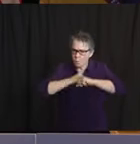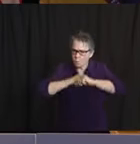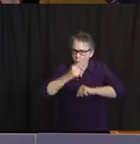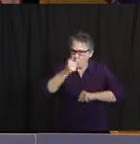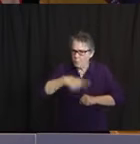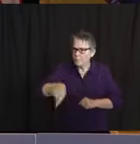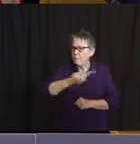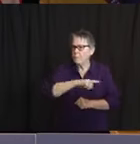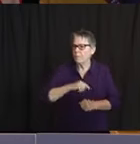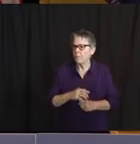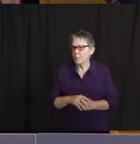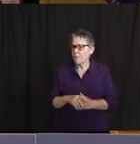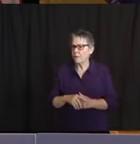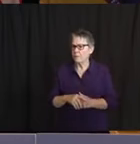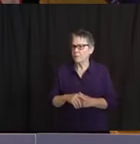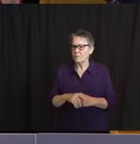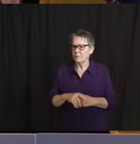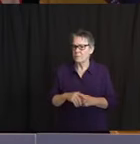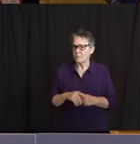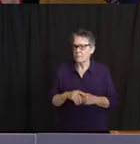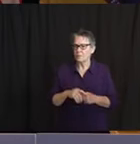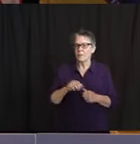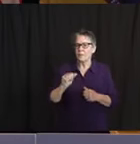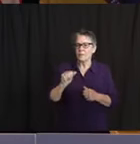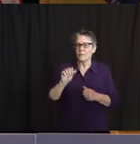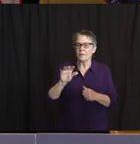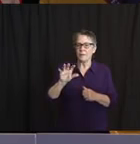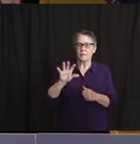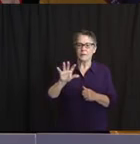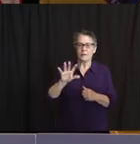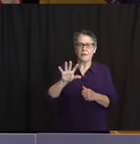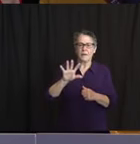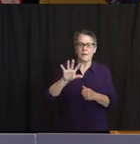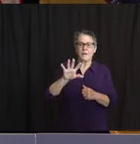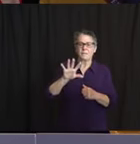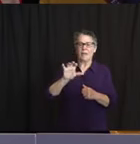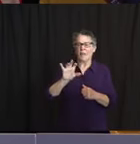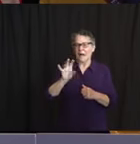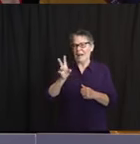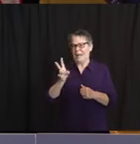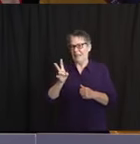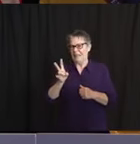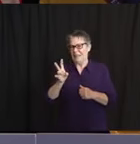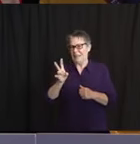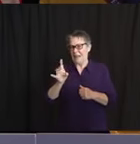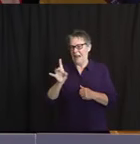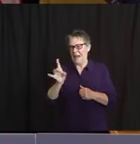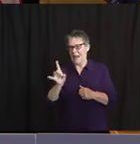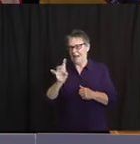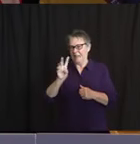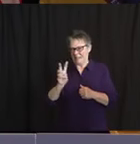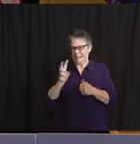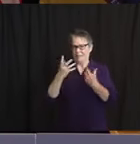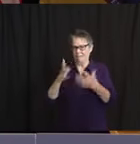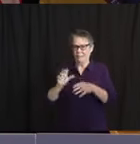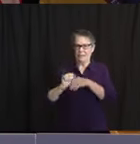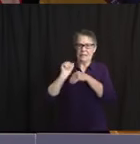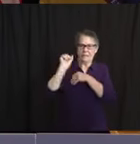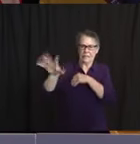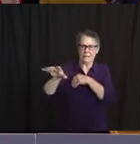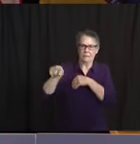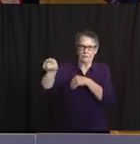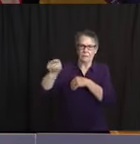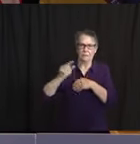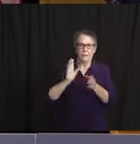The department is calling administrators of the facilities who have not complied with this requirement. For long-term care facilities